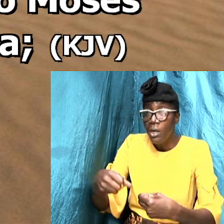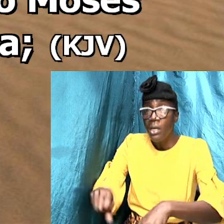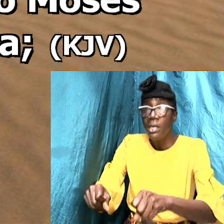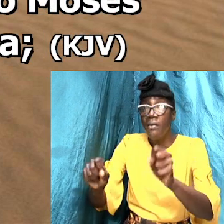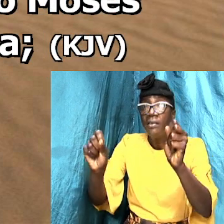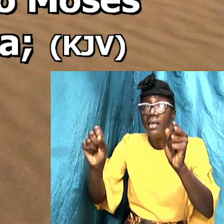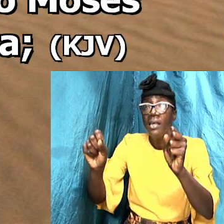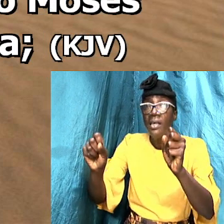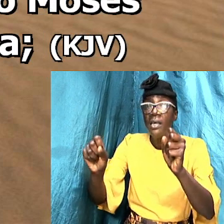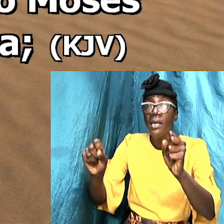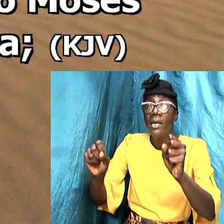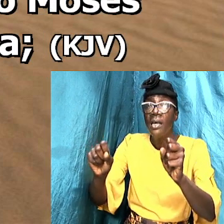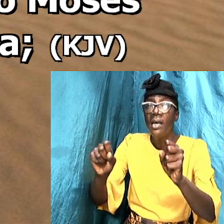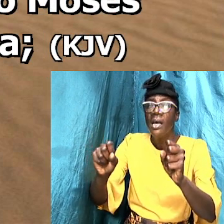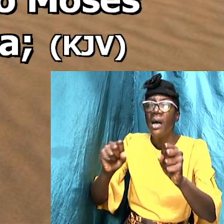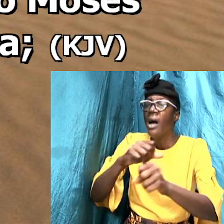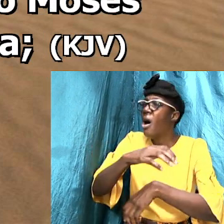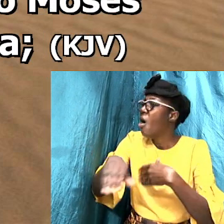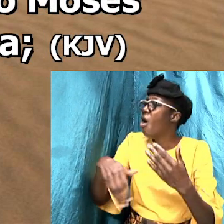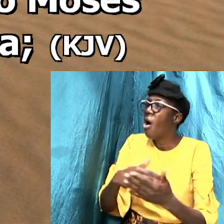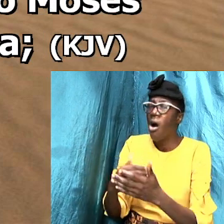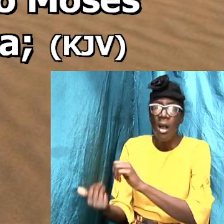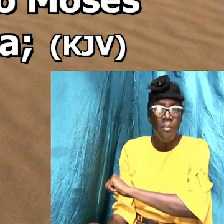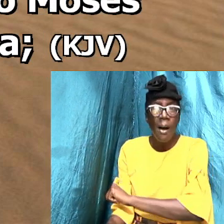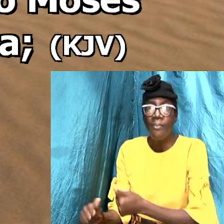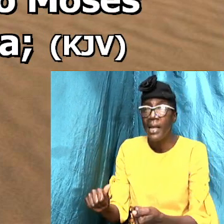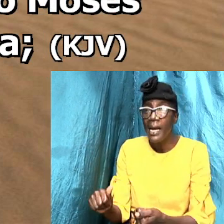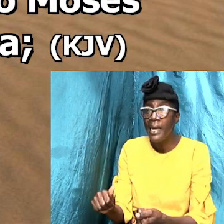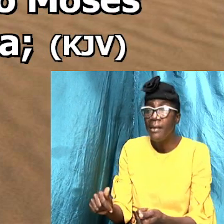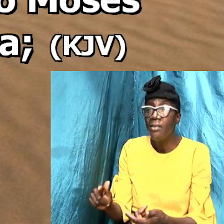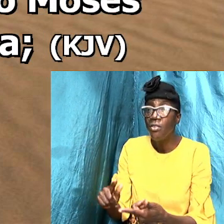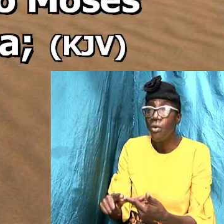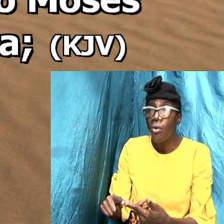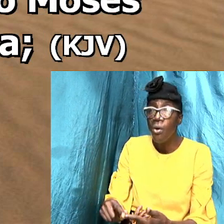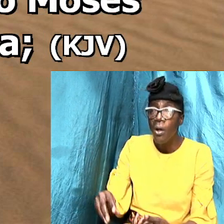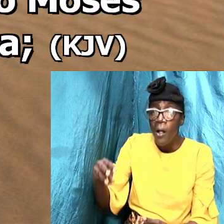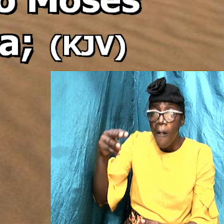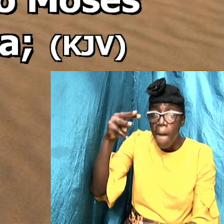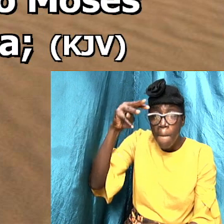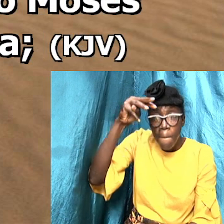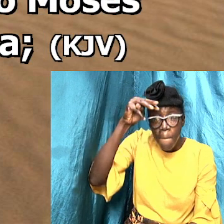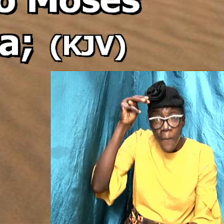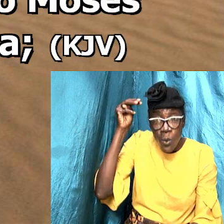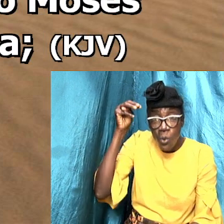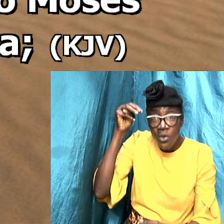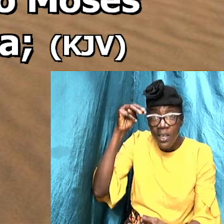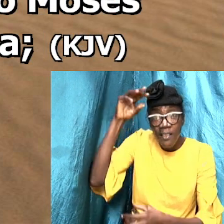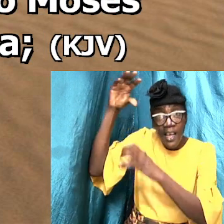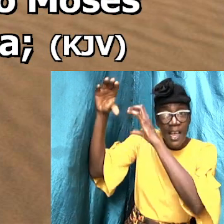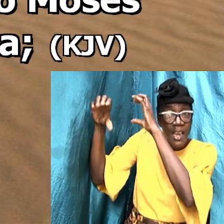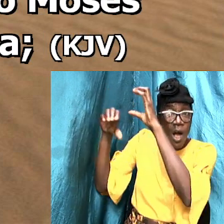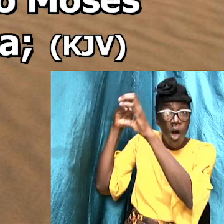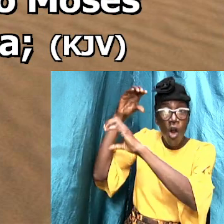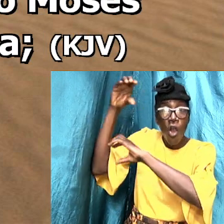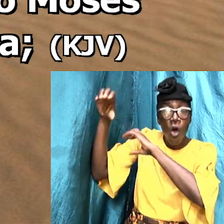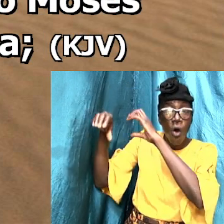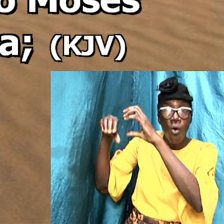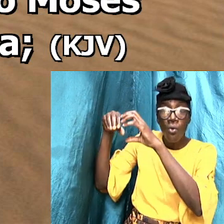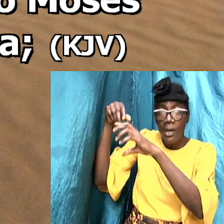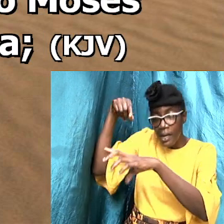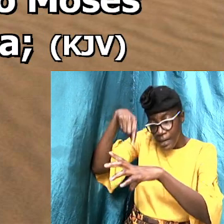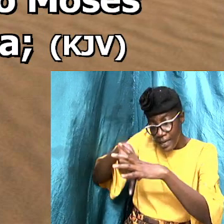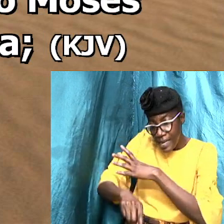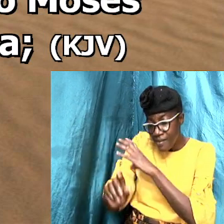And what did he say now? And were all baptized unto Moses in the cloud. And